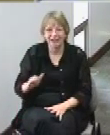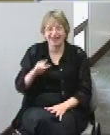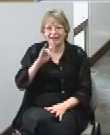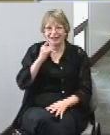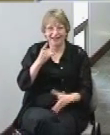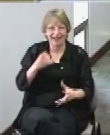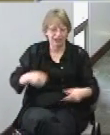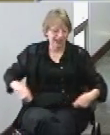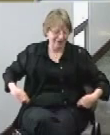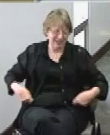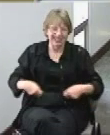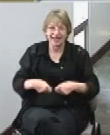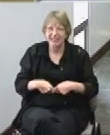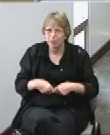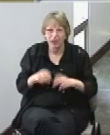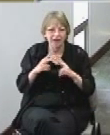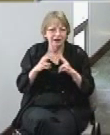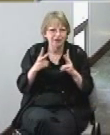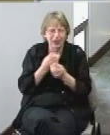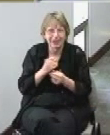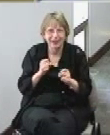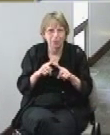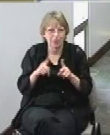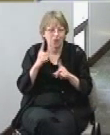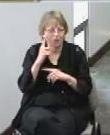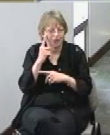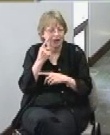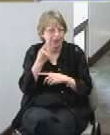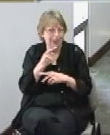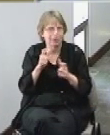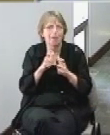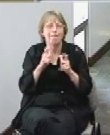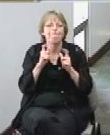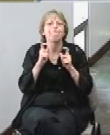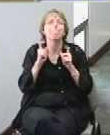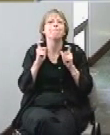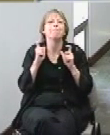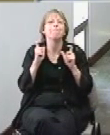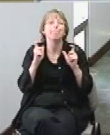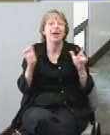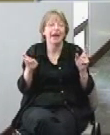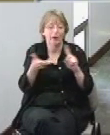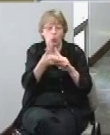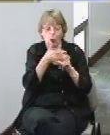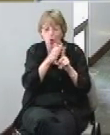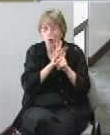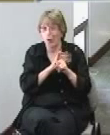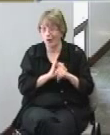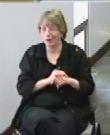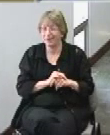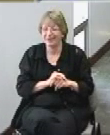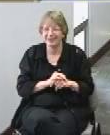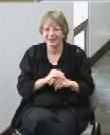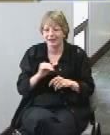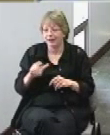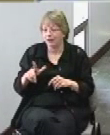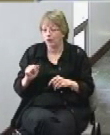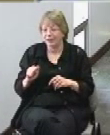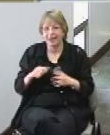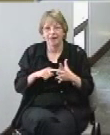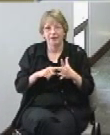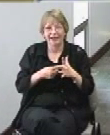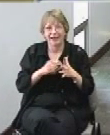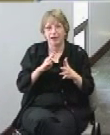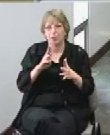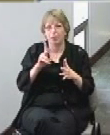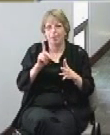it's it's very safe but we think these are going to be a big attraction in Louisiana they initially put the buddy